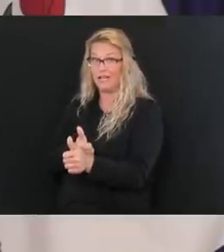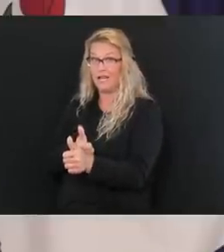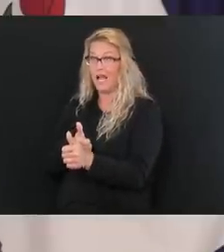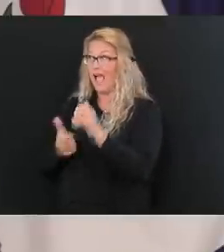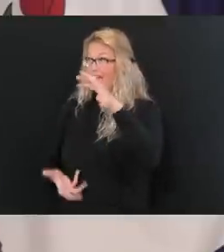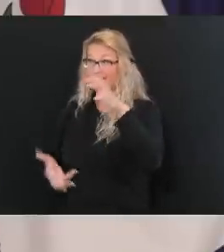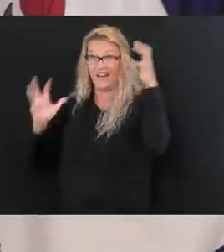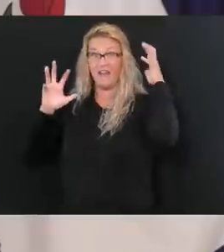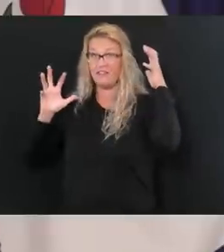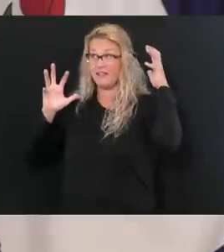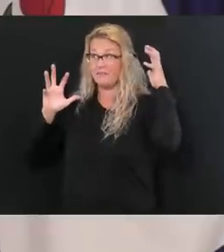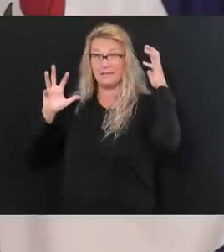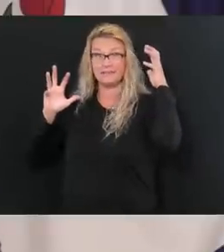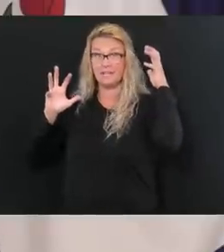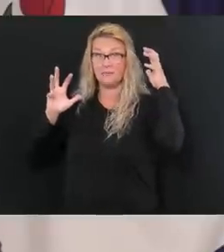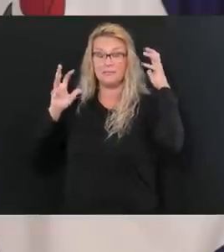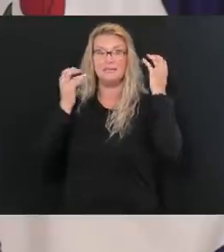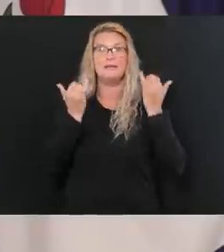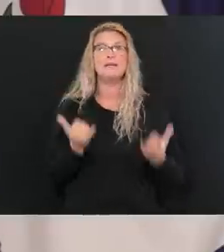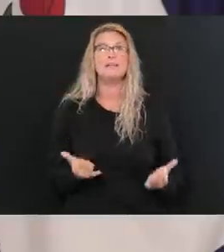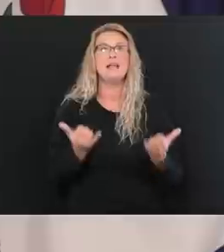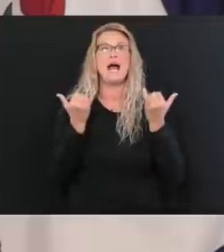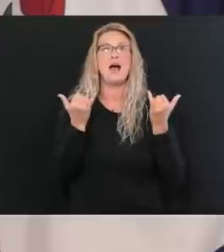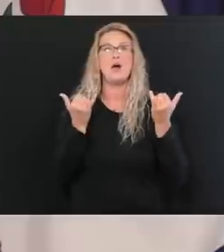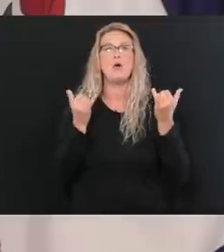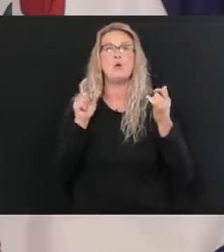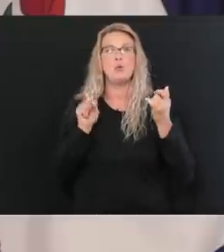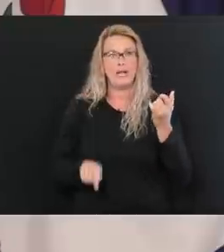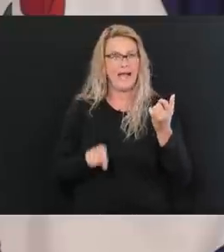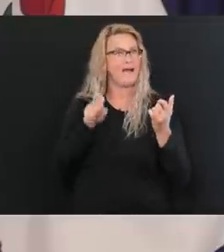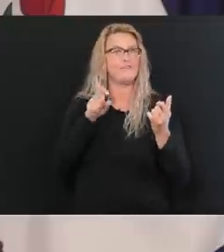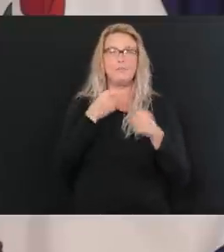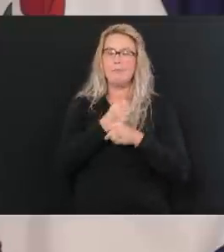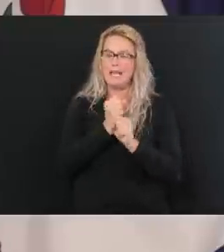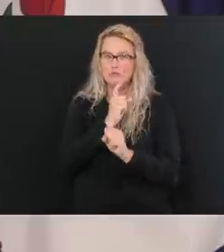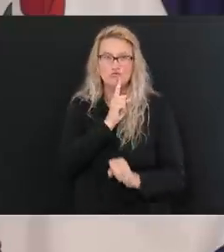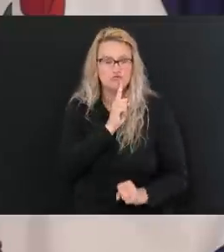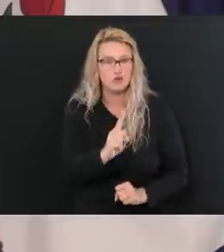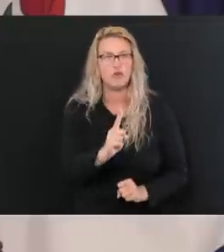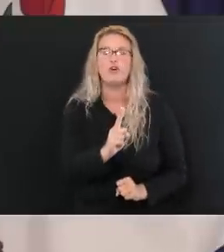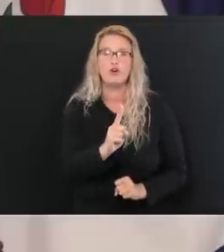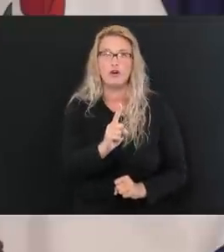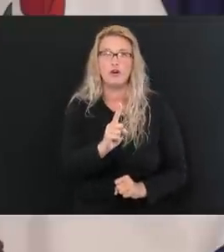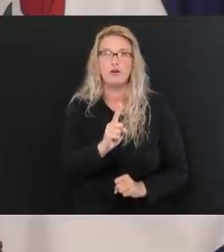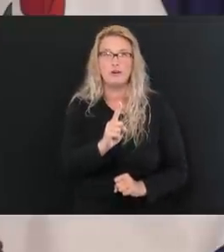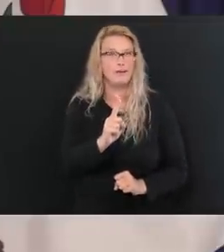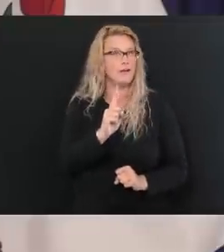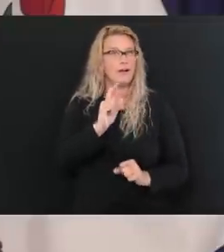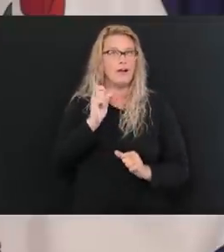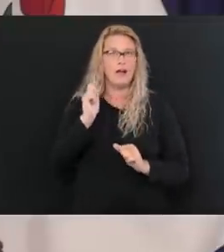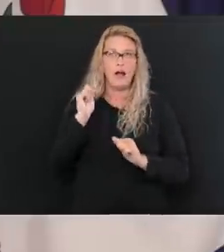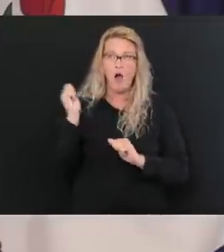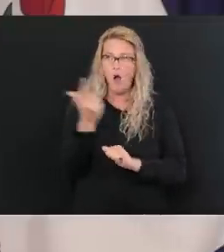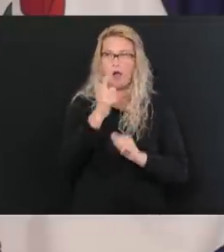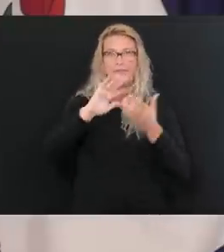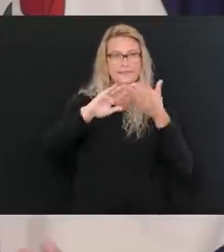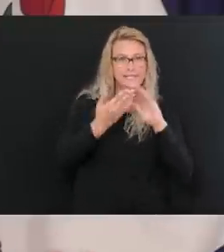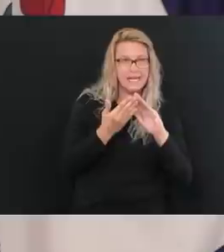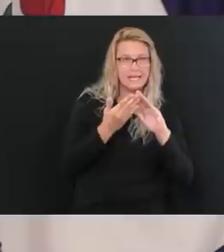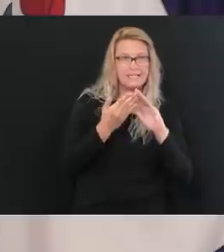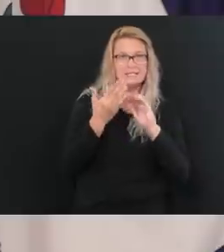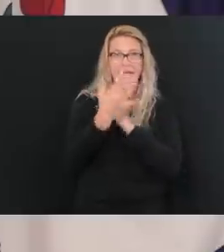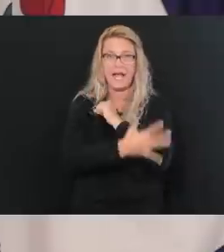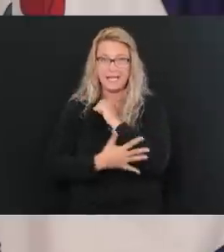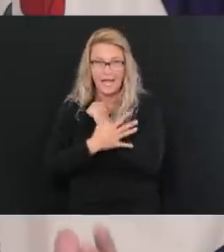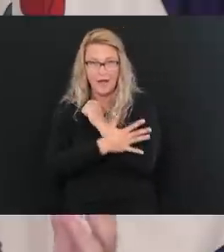come upon us and everything. Now what we've got to do is we've got to absolutely make sure from the standpoint of our cities, our